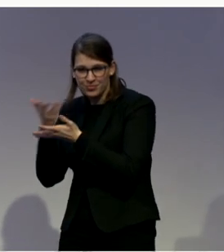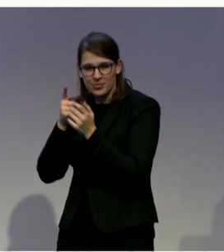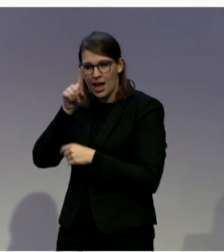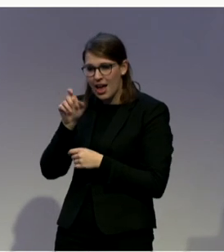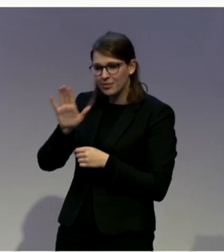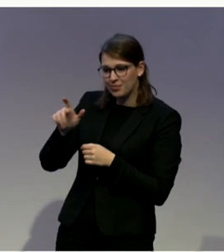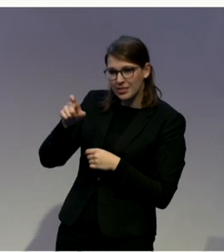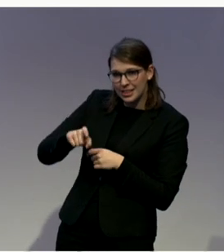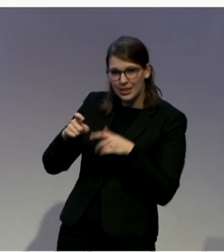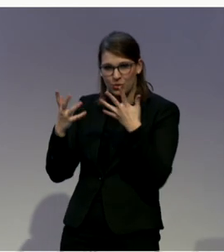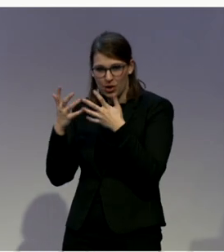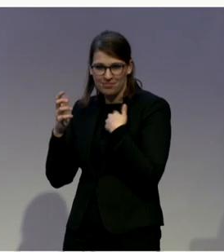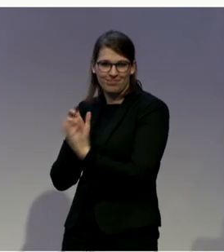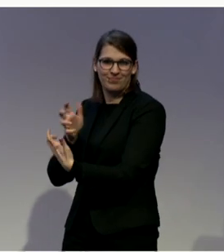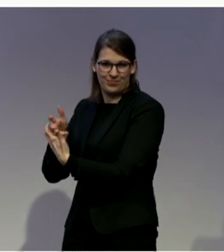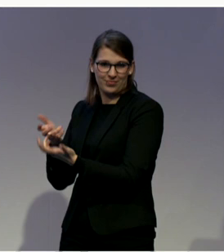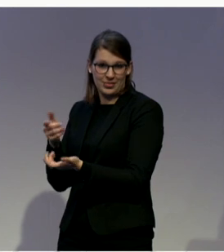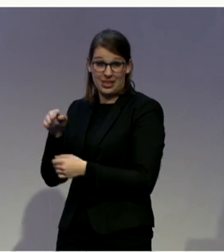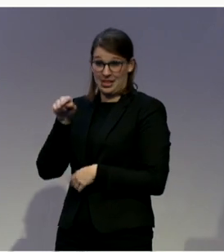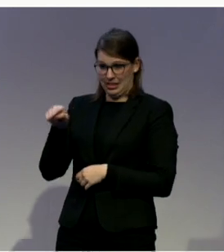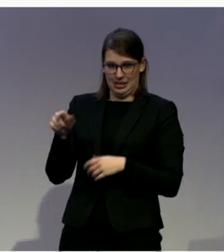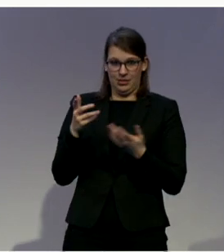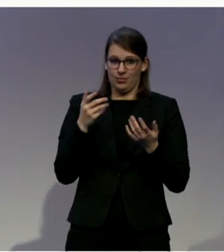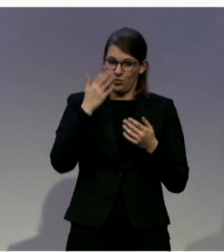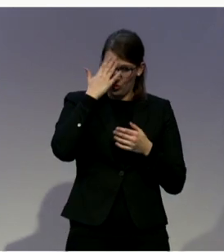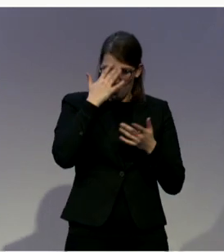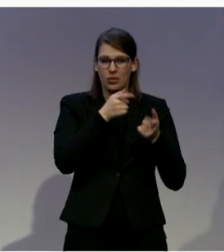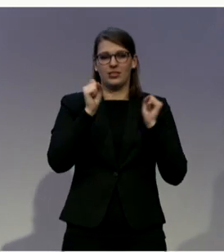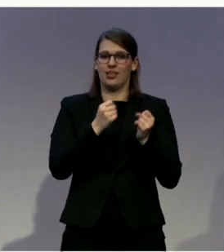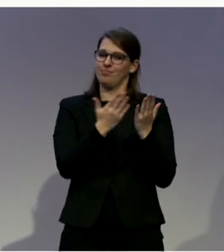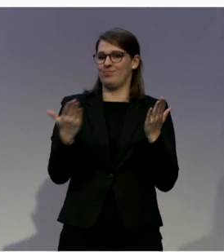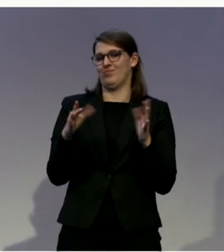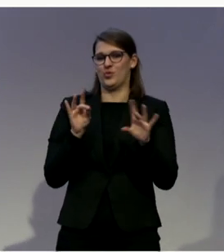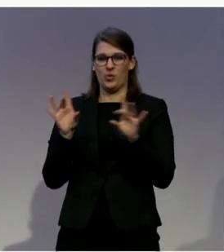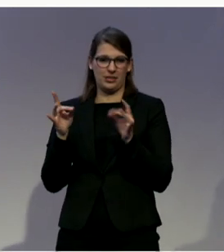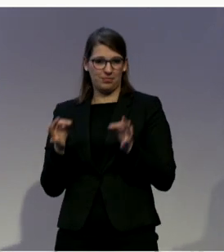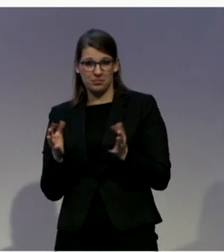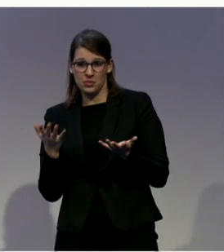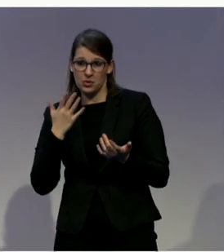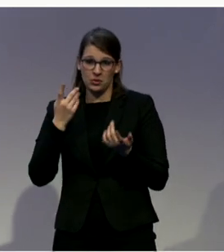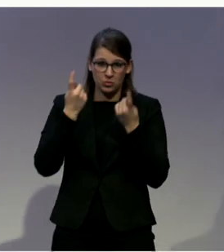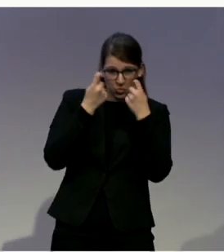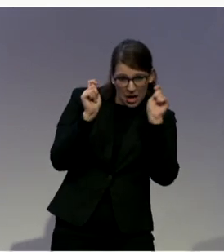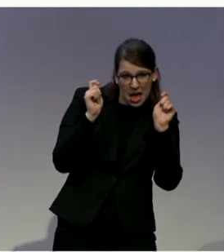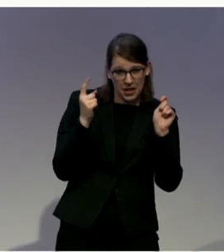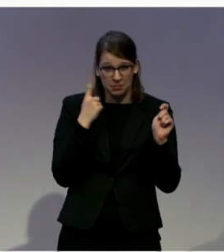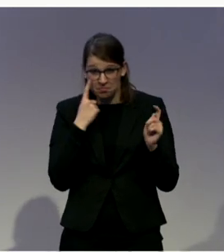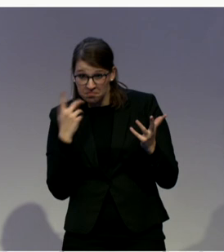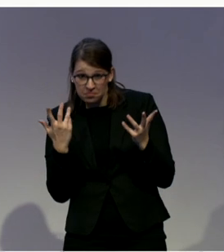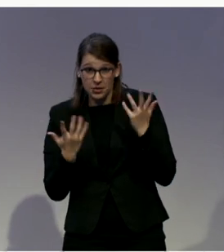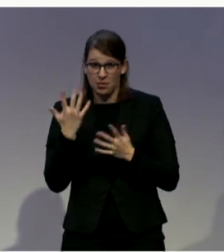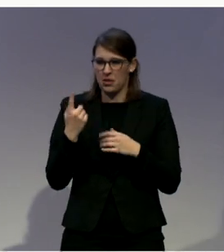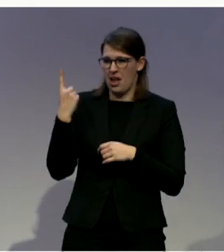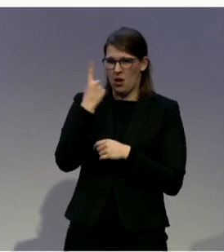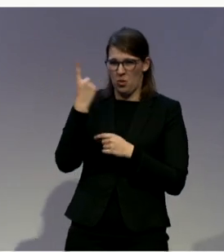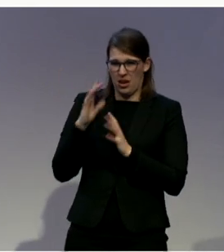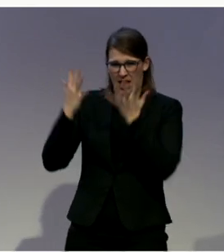those options. And then try it and see if it's possible for the person to live alone or maybe to live with two people or